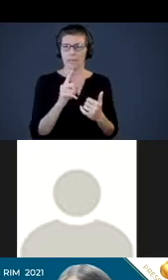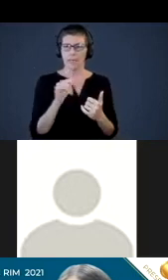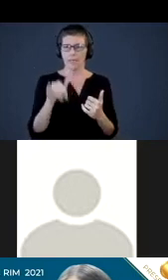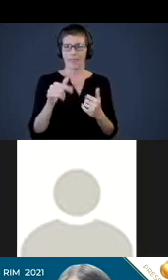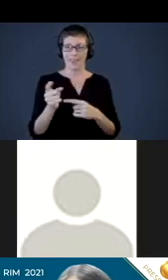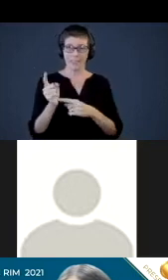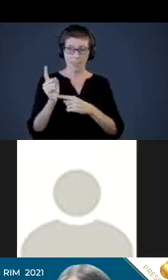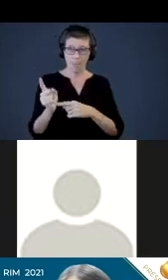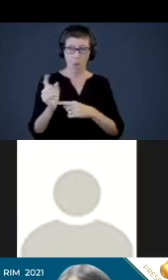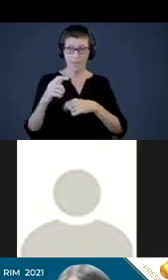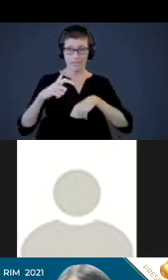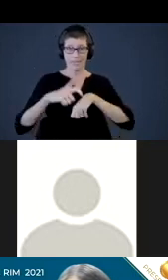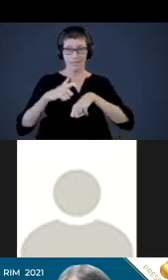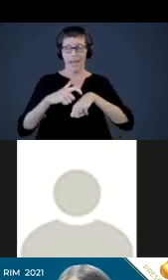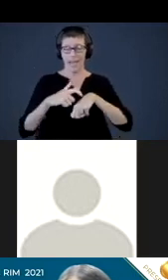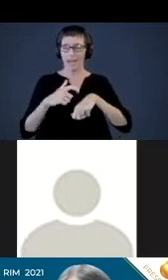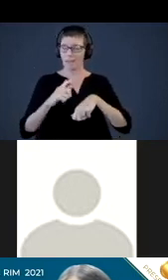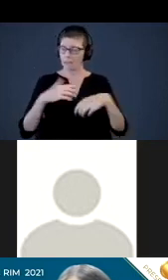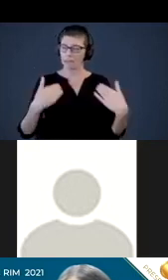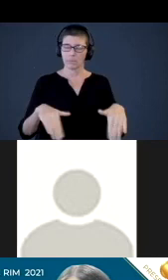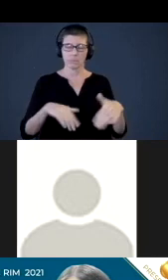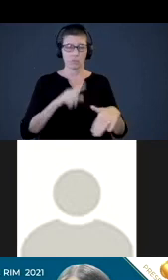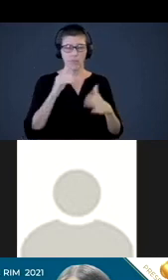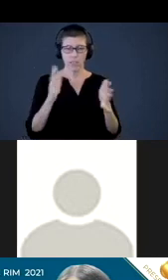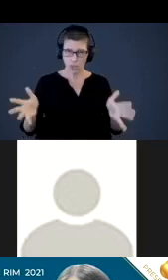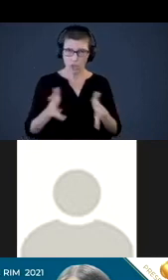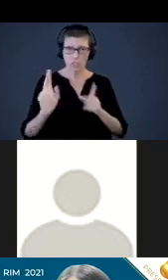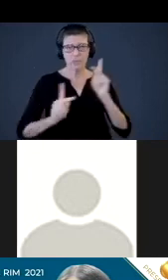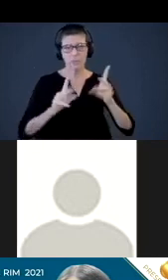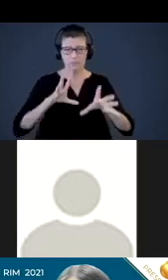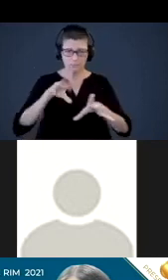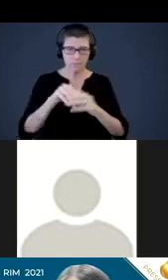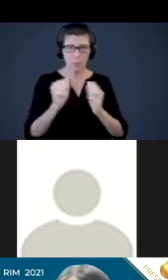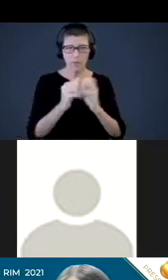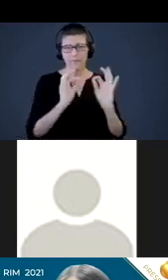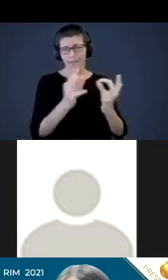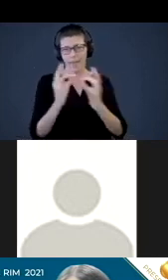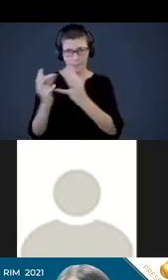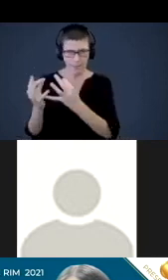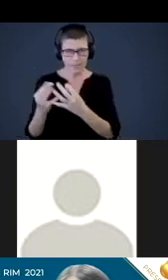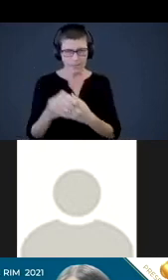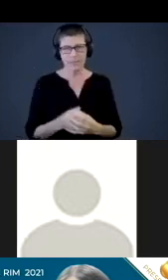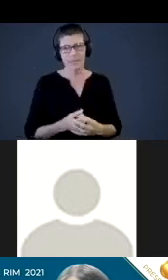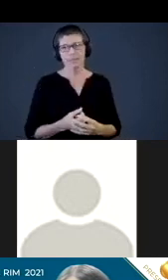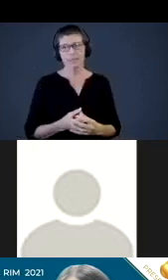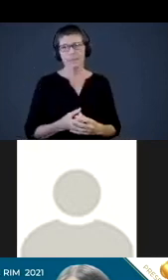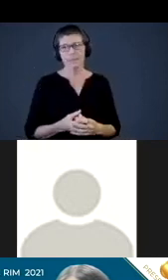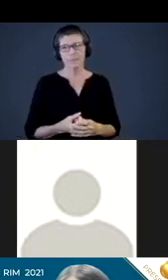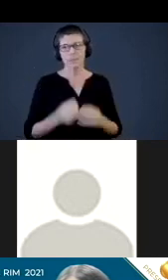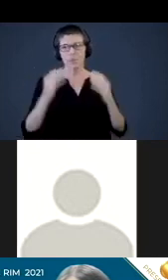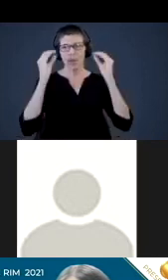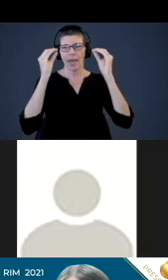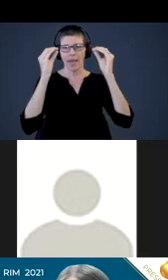in time has really encouraged folks to really engage with families, right? And so, you know, educators,